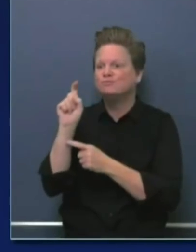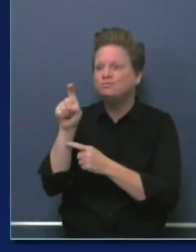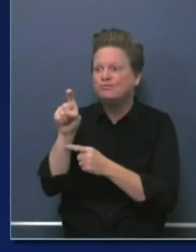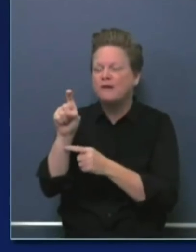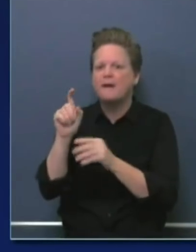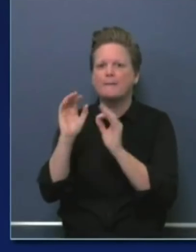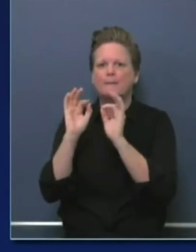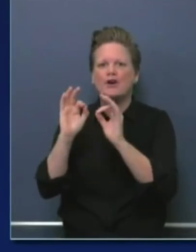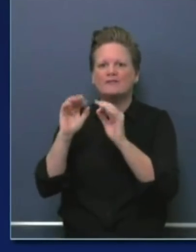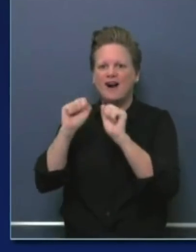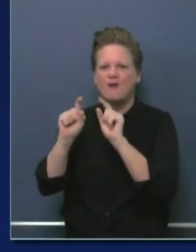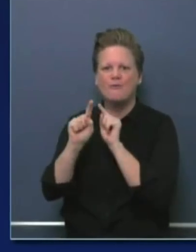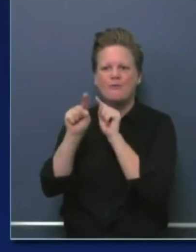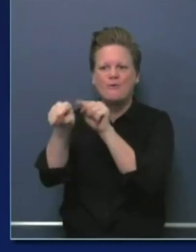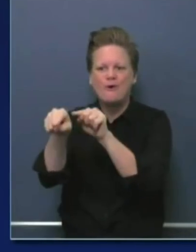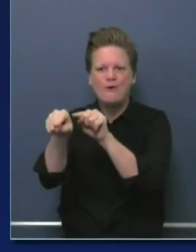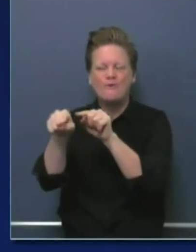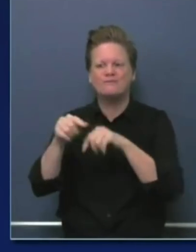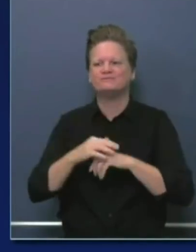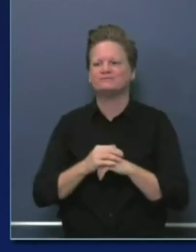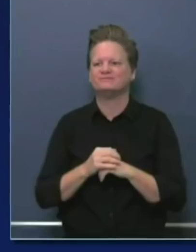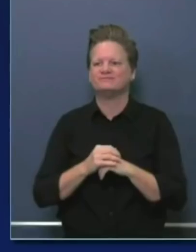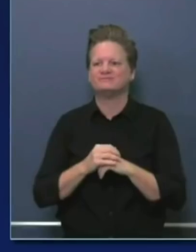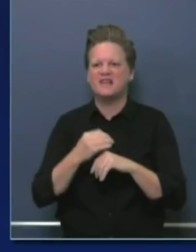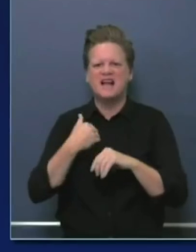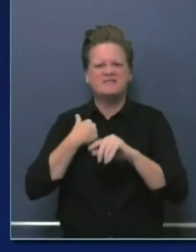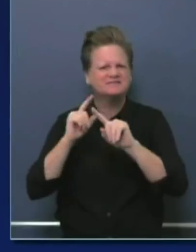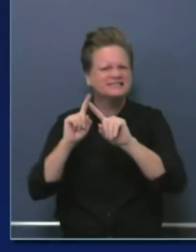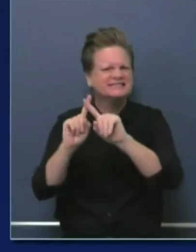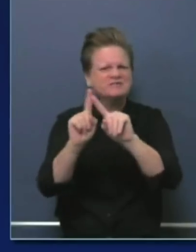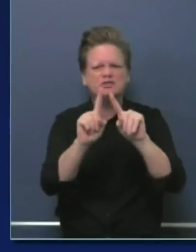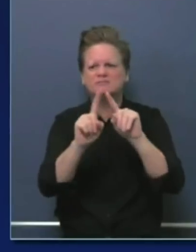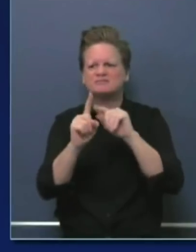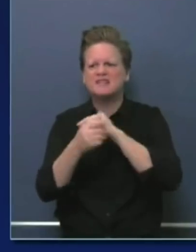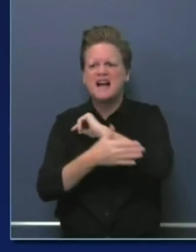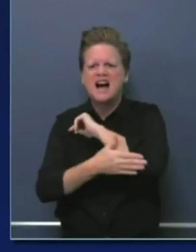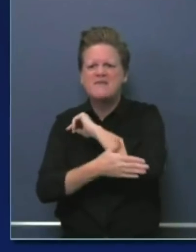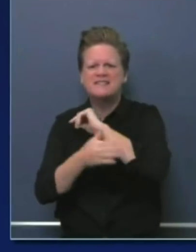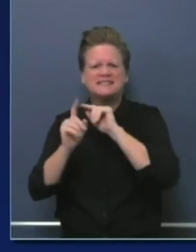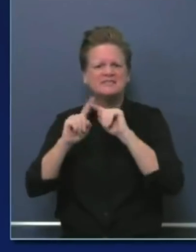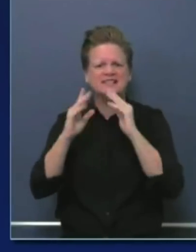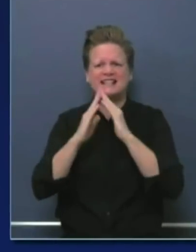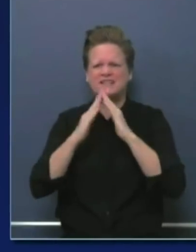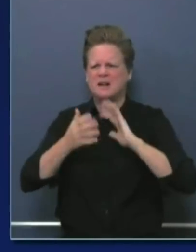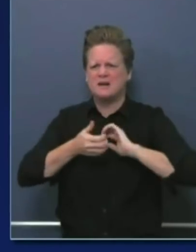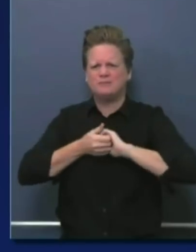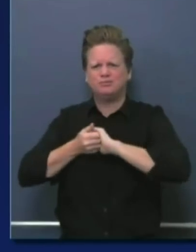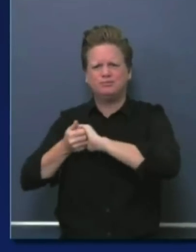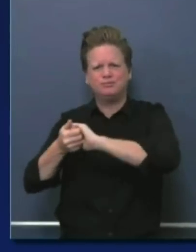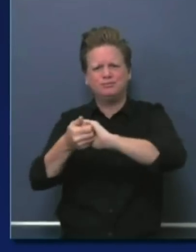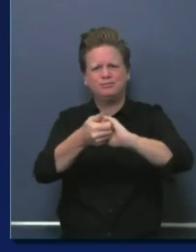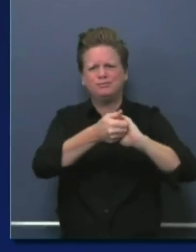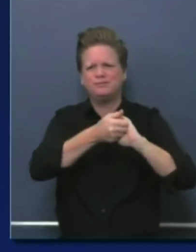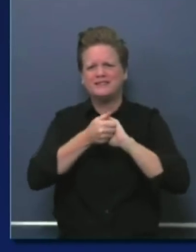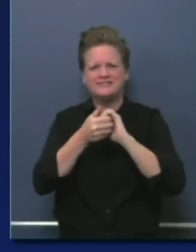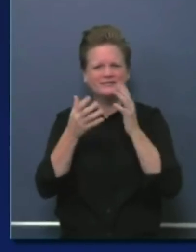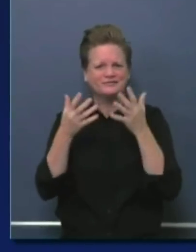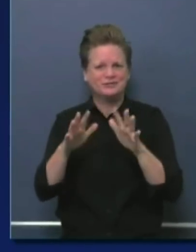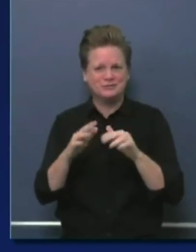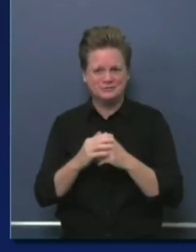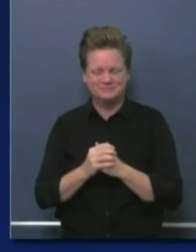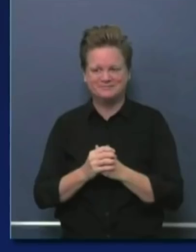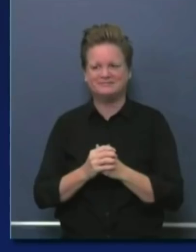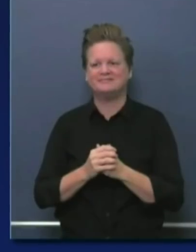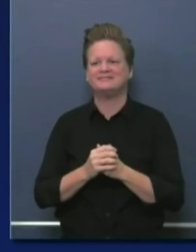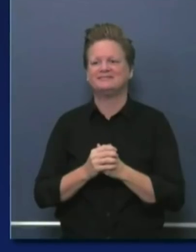Verily, and through the community sites that we have partnered. The sites that are not included in this map are additional testing site at hospitals,